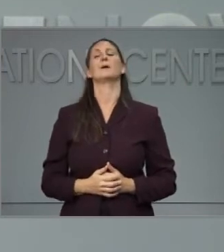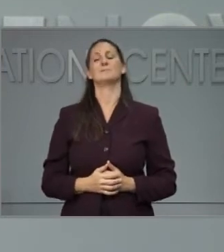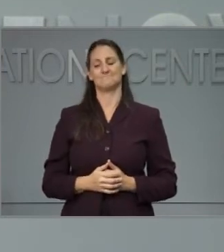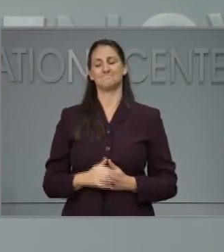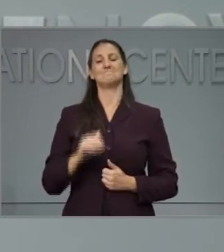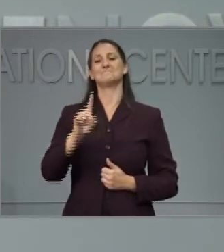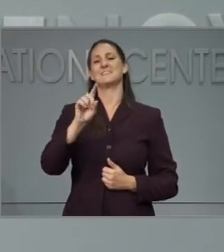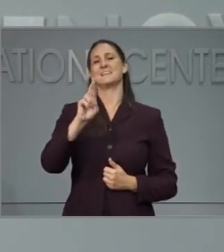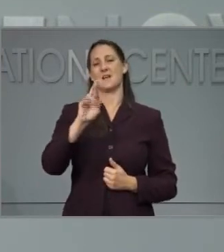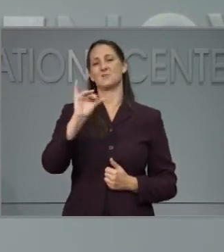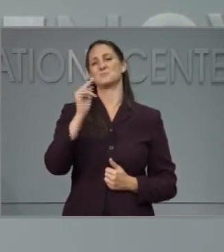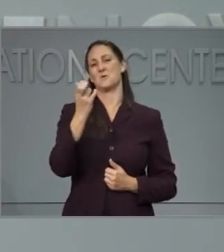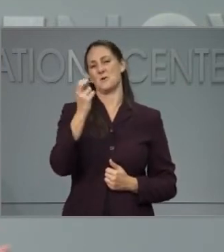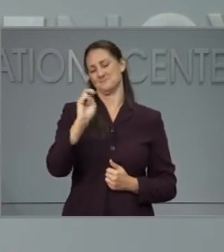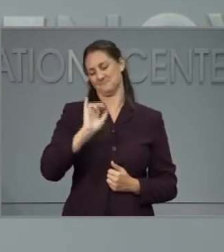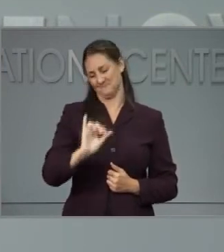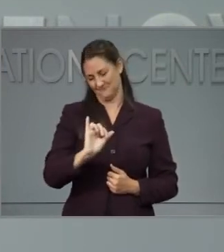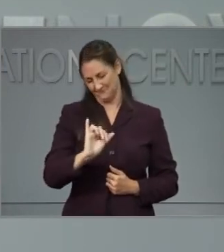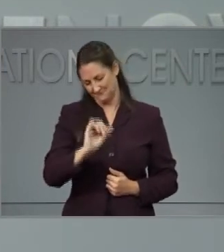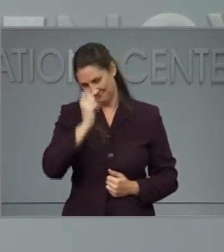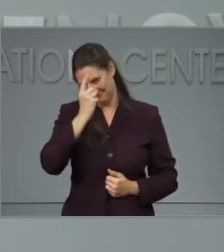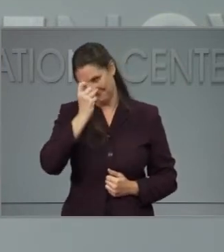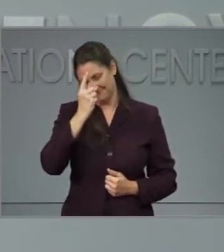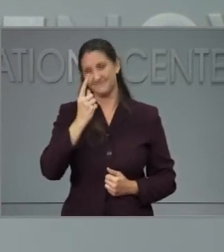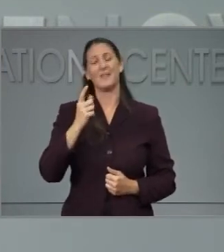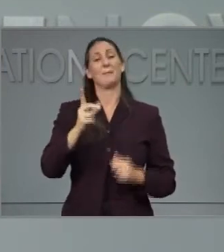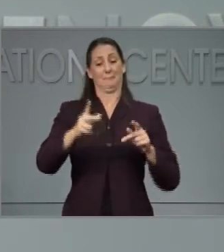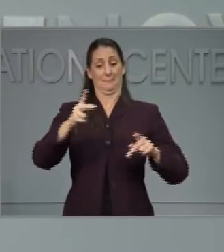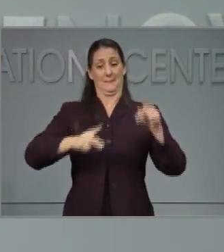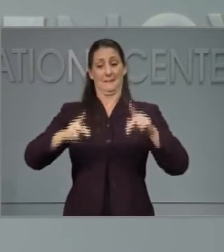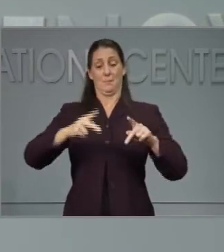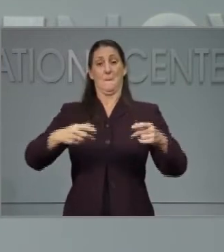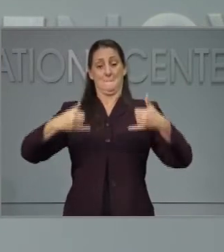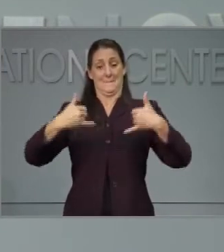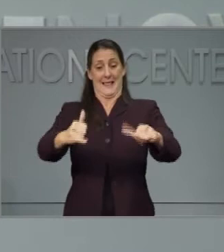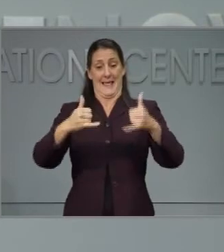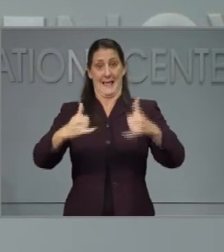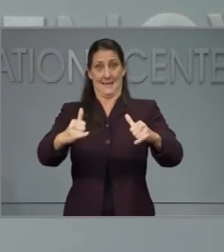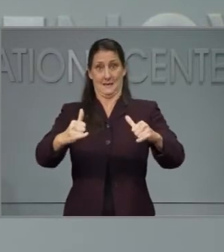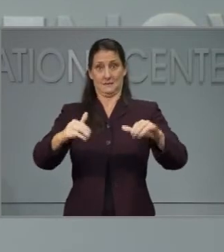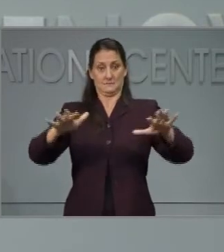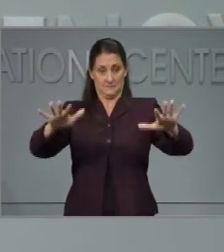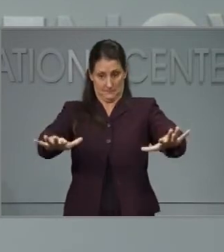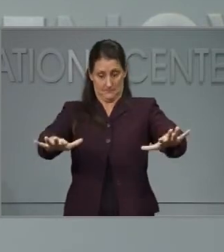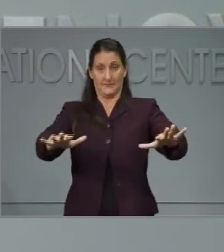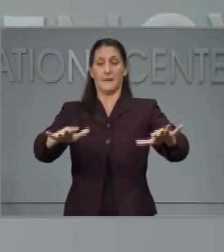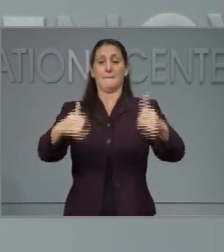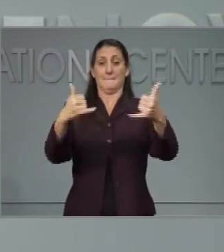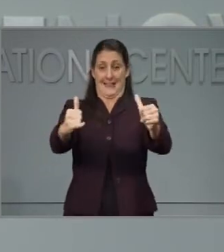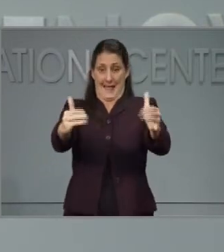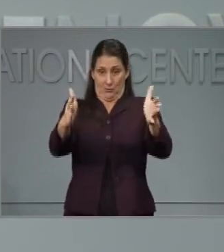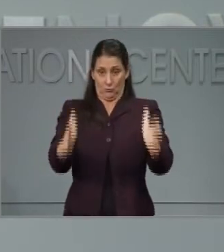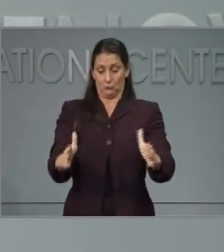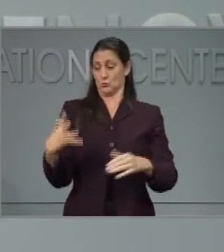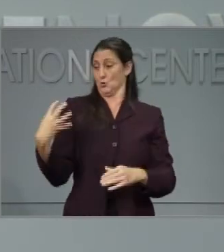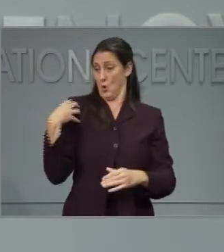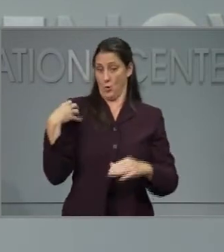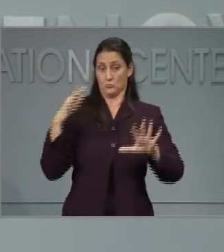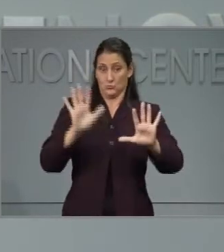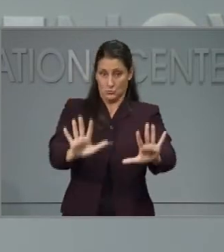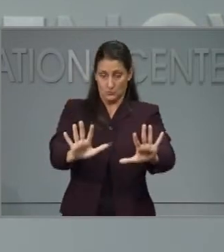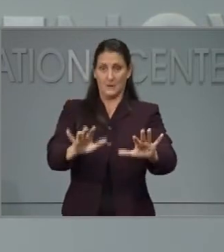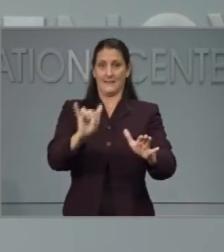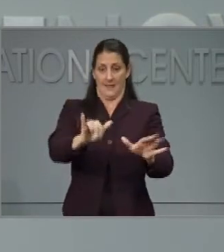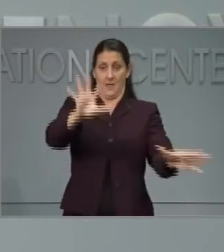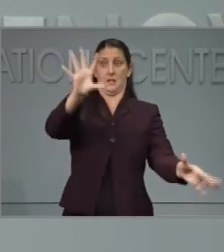playing on the field different from the spectators. So that that you wouldn't have to count the players against the spectators. But I think